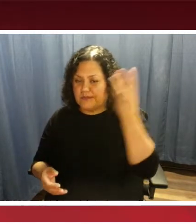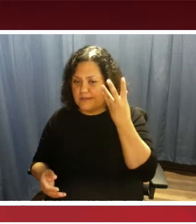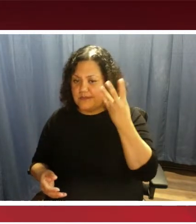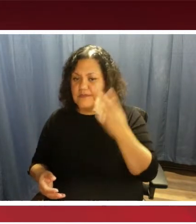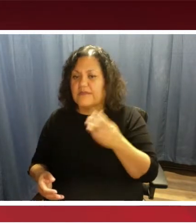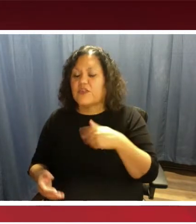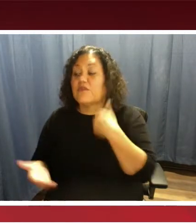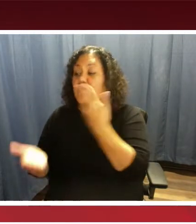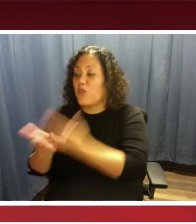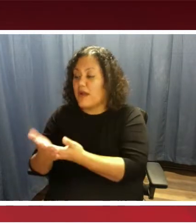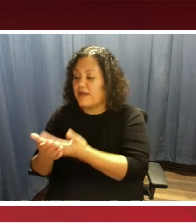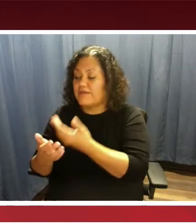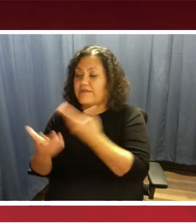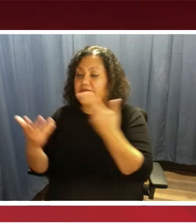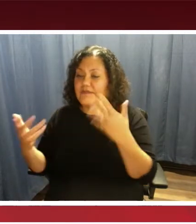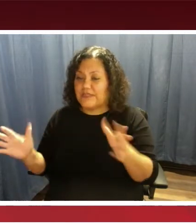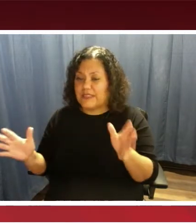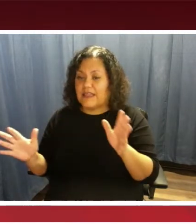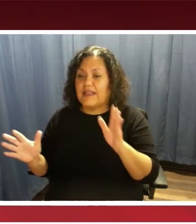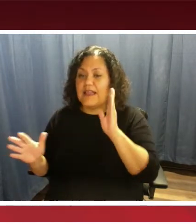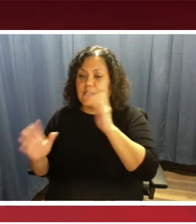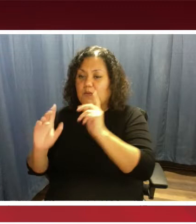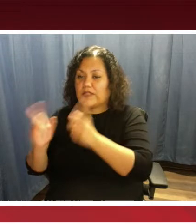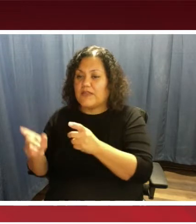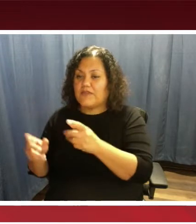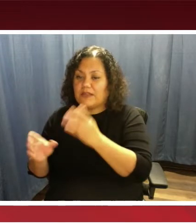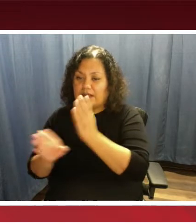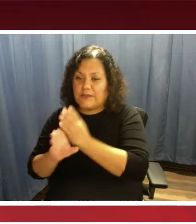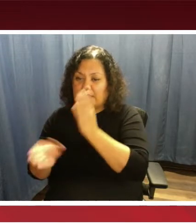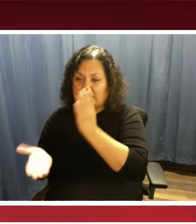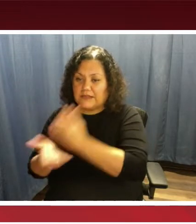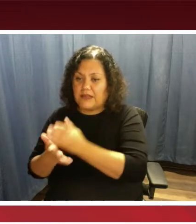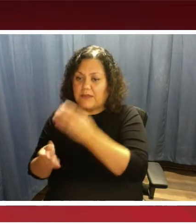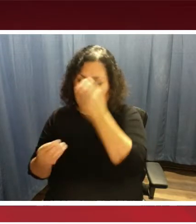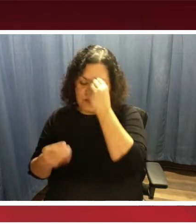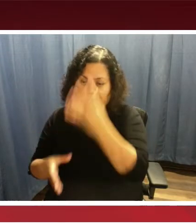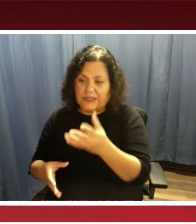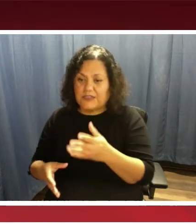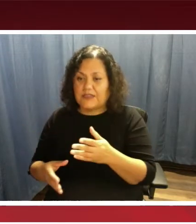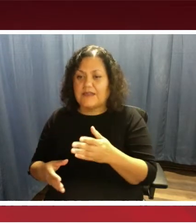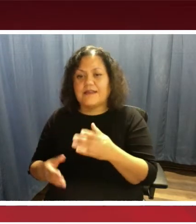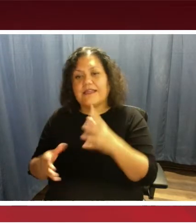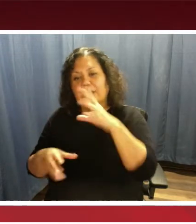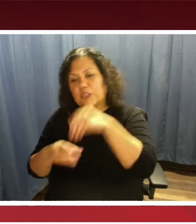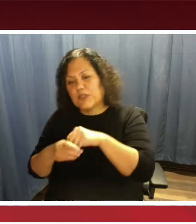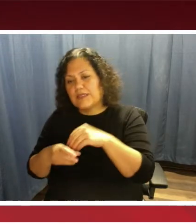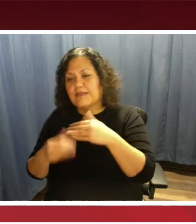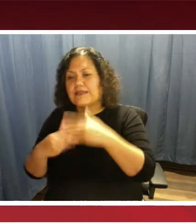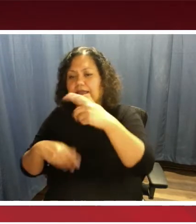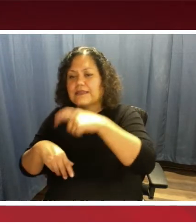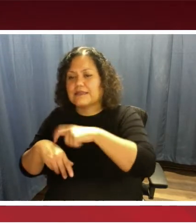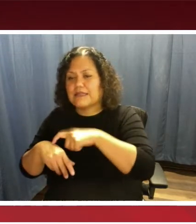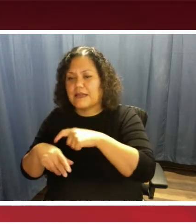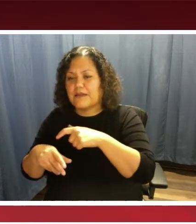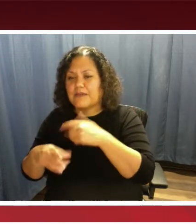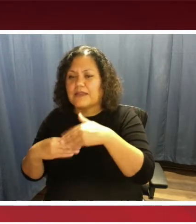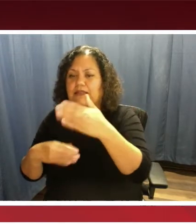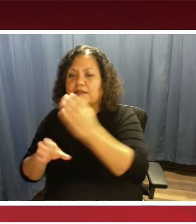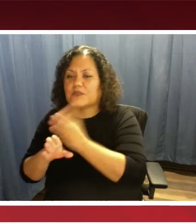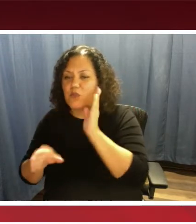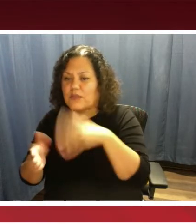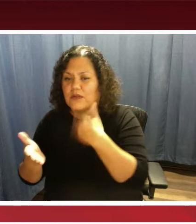and then provide you that bus stop information, so that next bus arrival. Next slide, please.